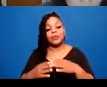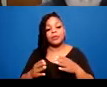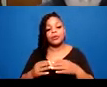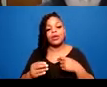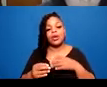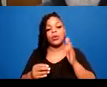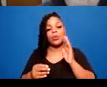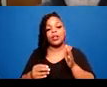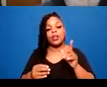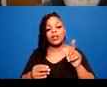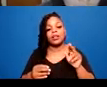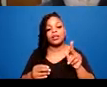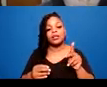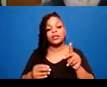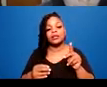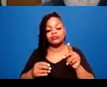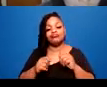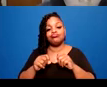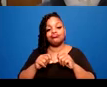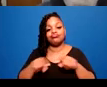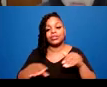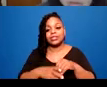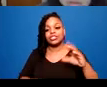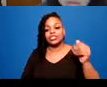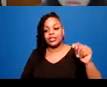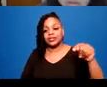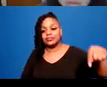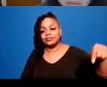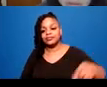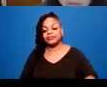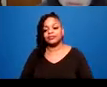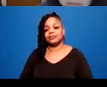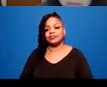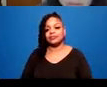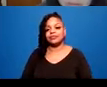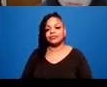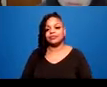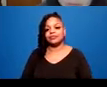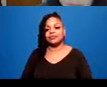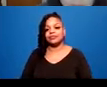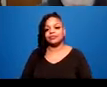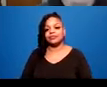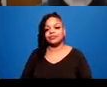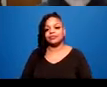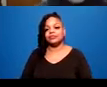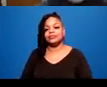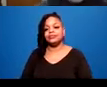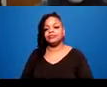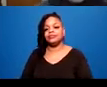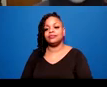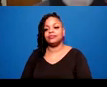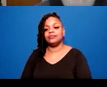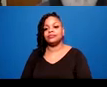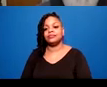and then I will put the link in, sorry,